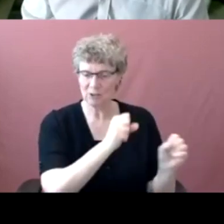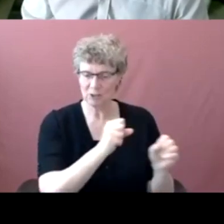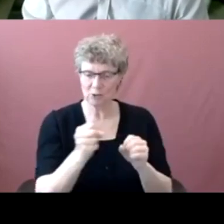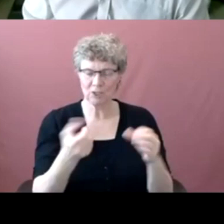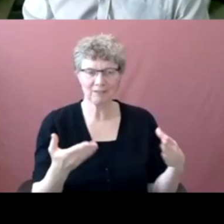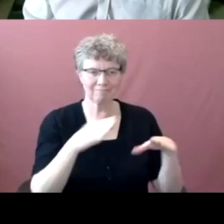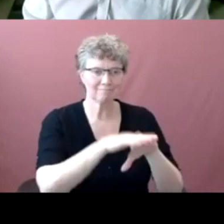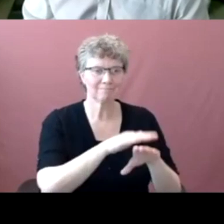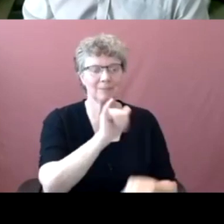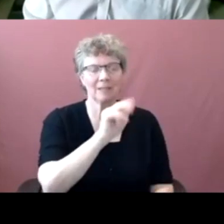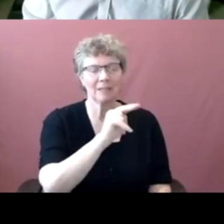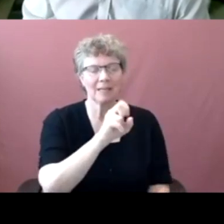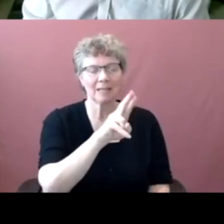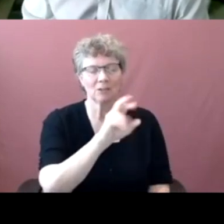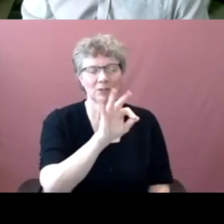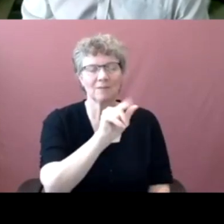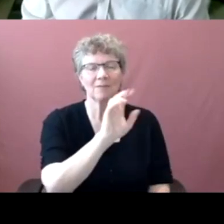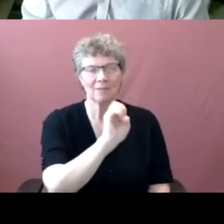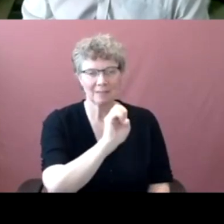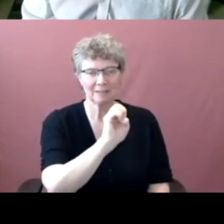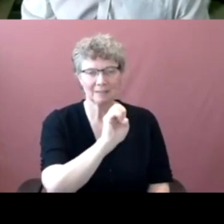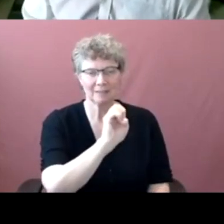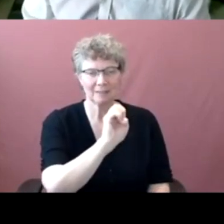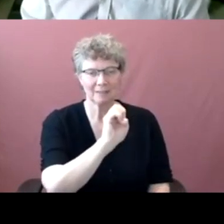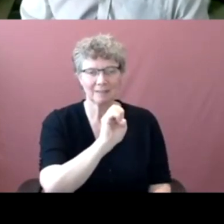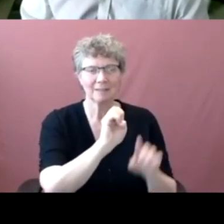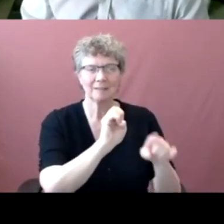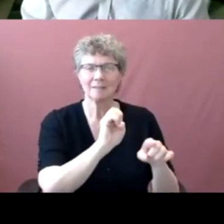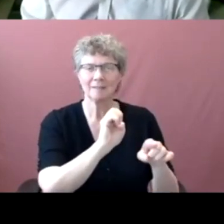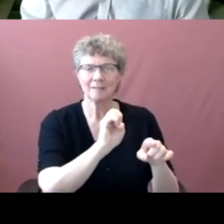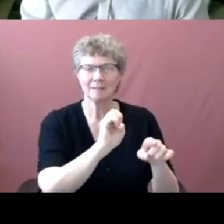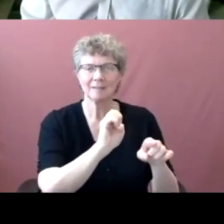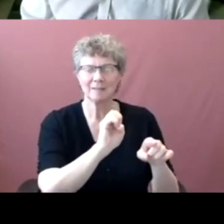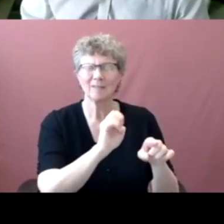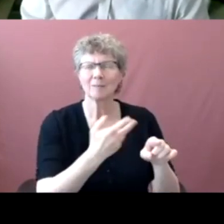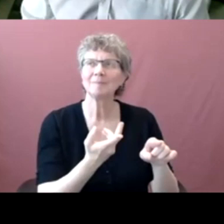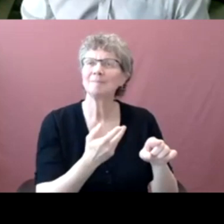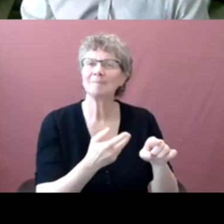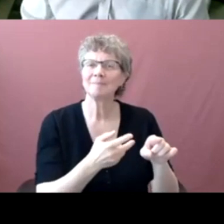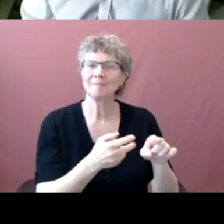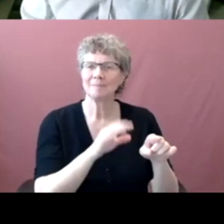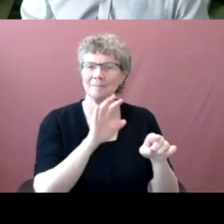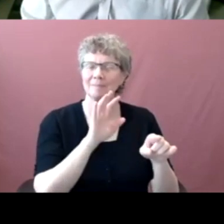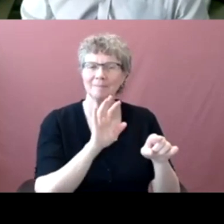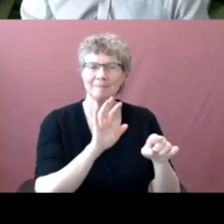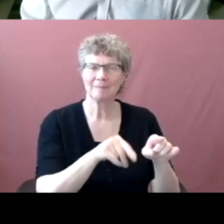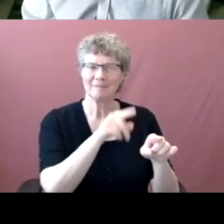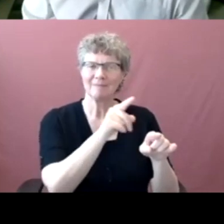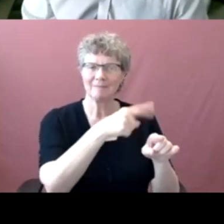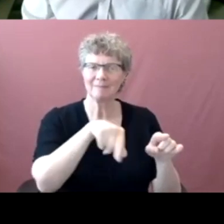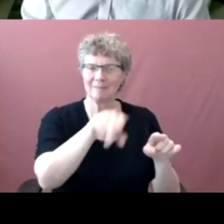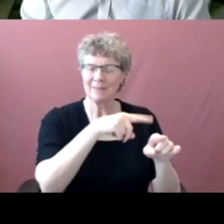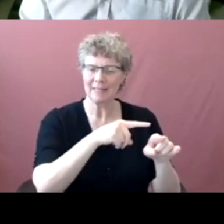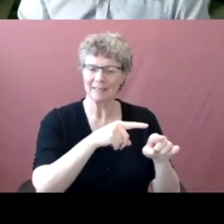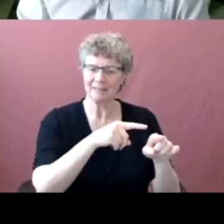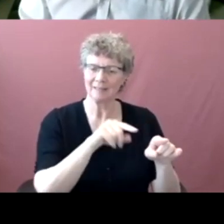with the organization will be the the front facing live with live with clients